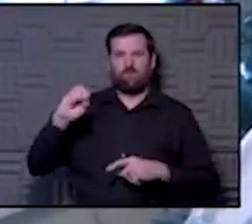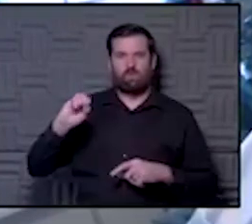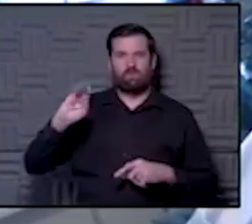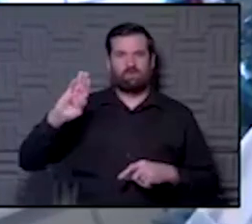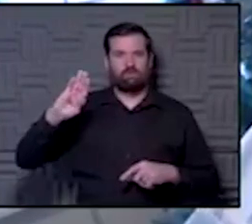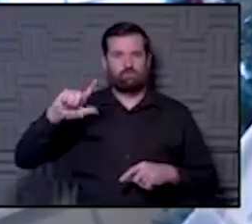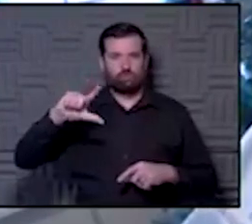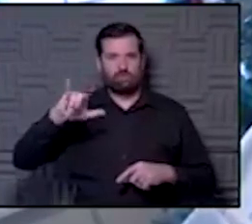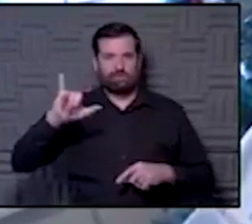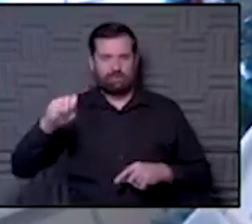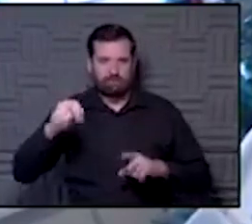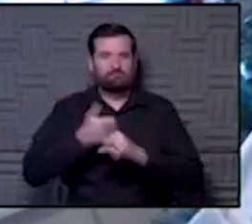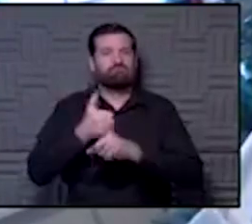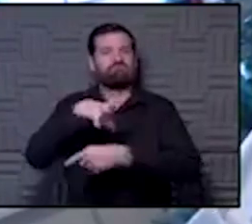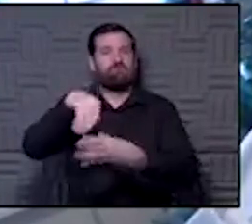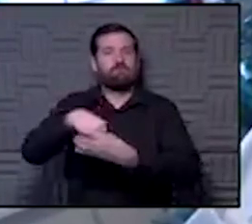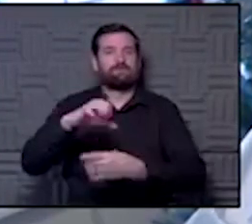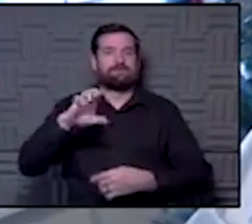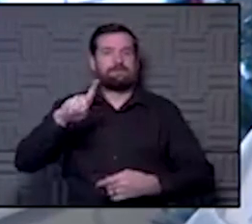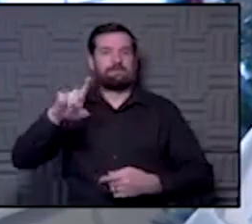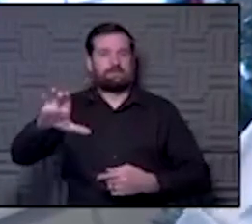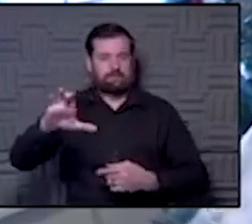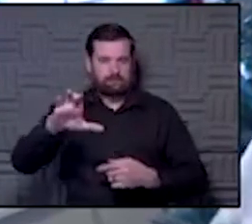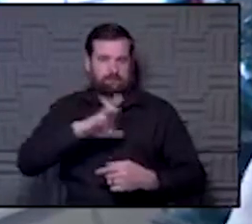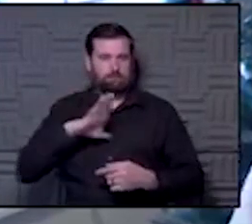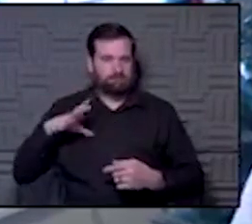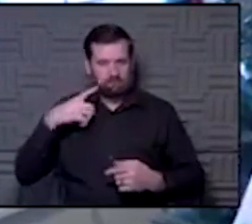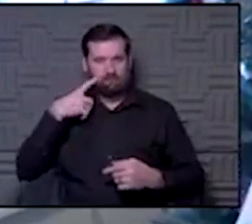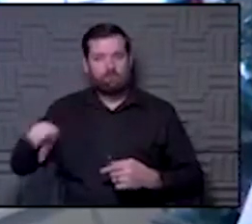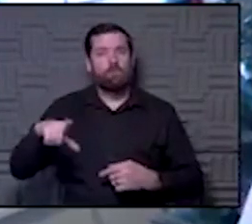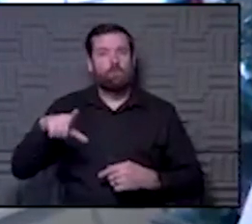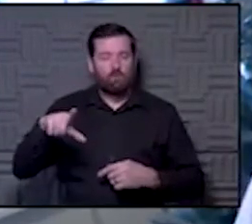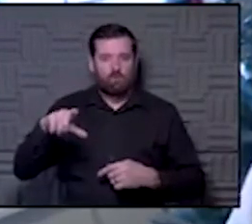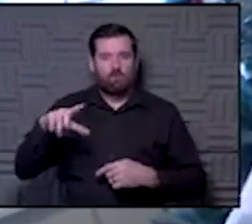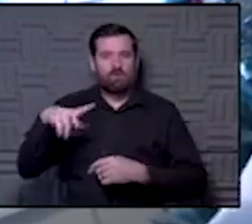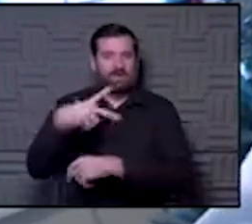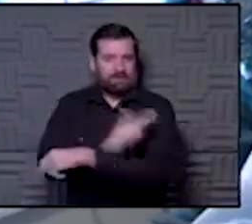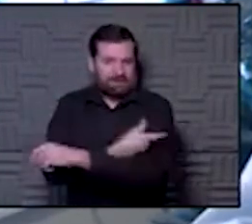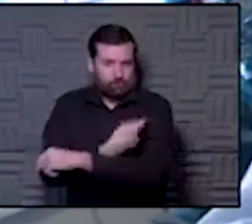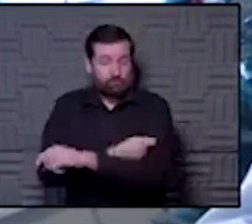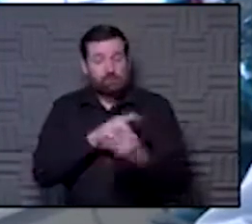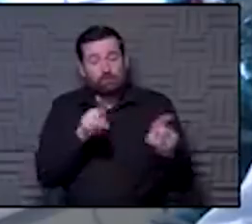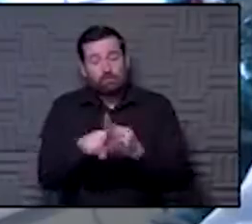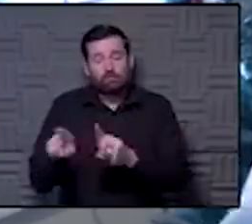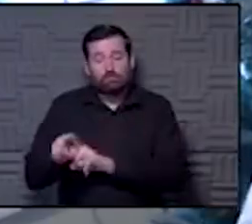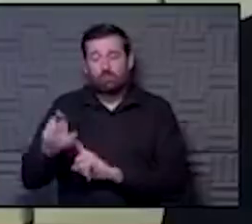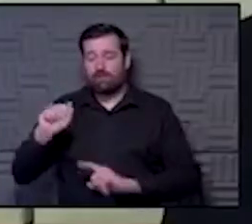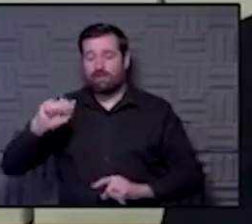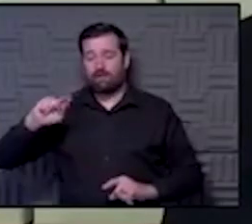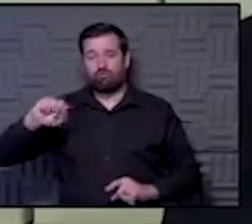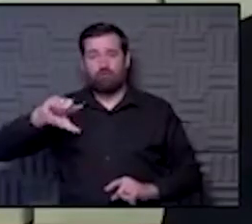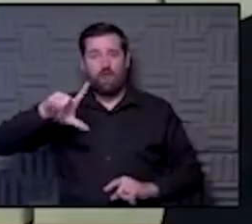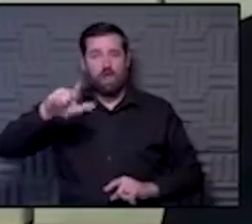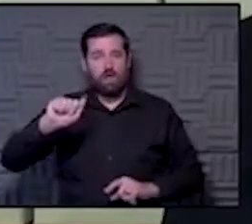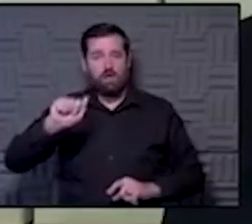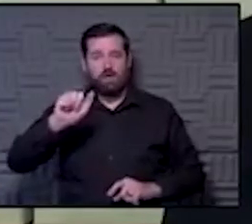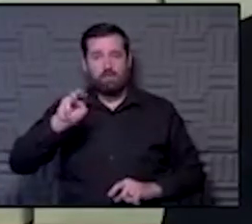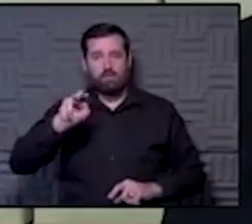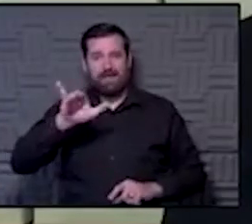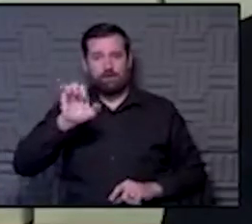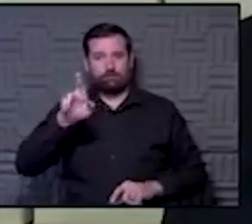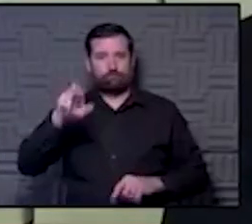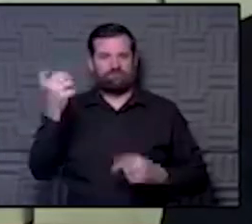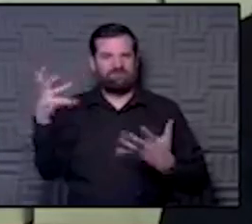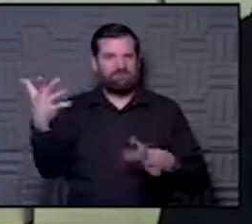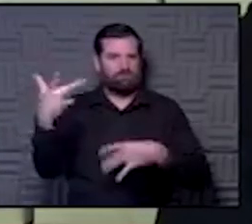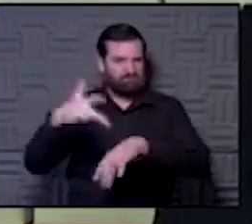member of the CDC Advisory Committee for Immunization Practices is joining us, along with Dr. Angela Myers, who's been with us before. Welcome